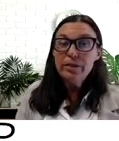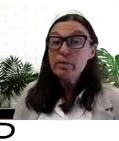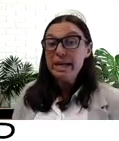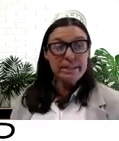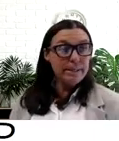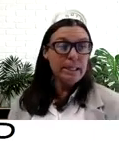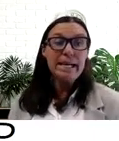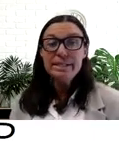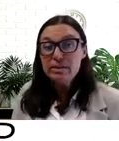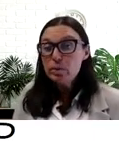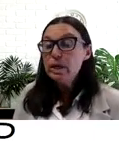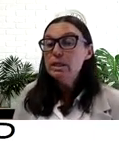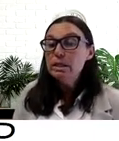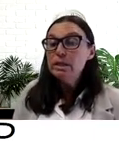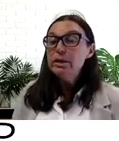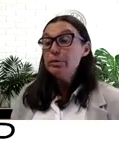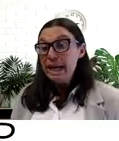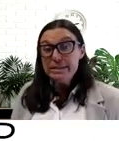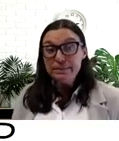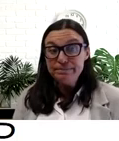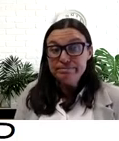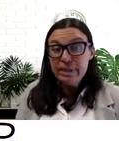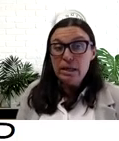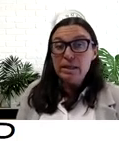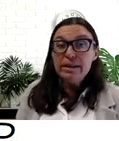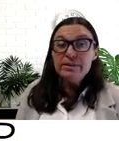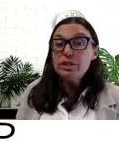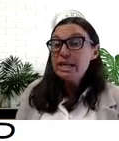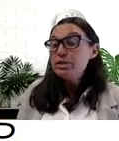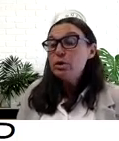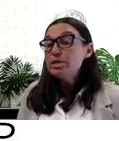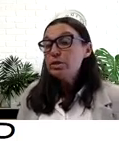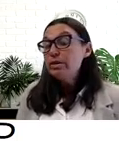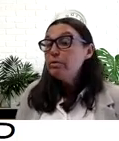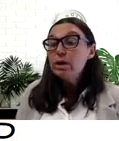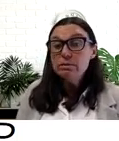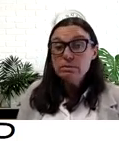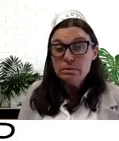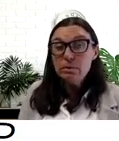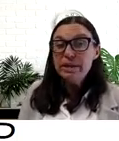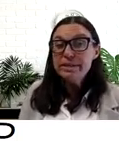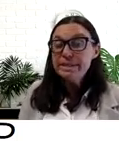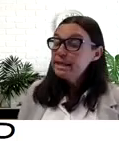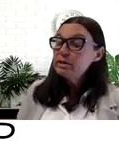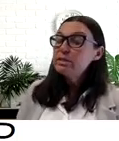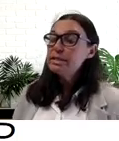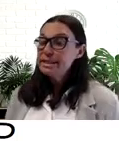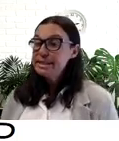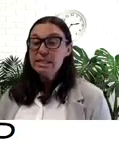The riots lasted for three days. The official death toll was 34 with